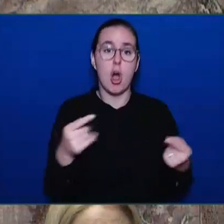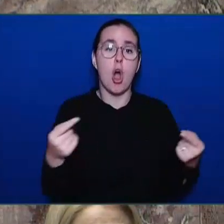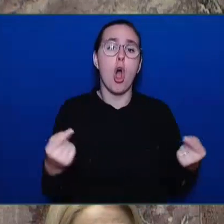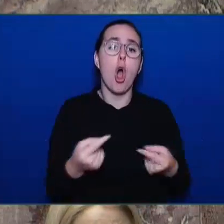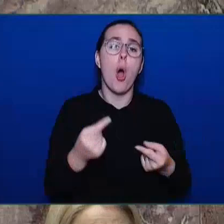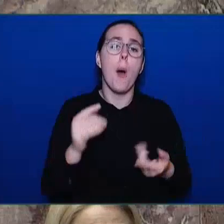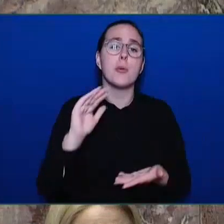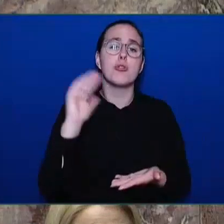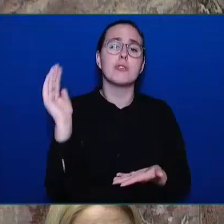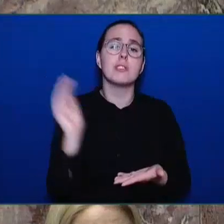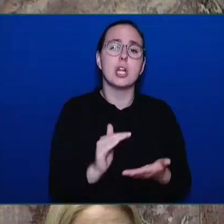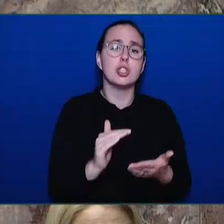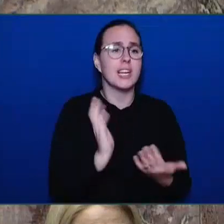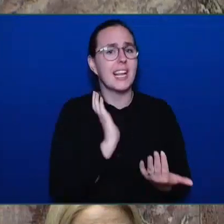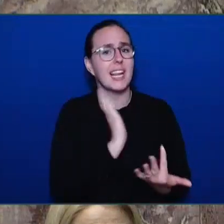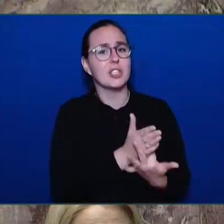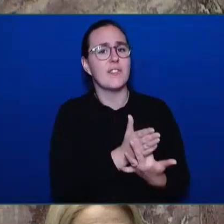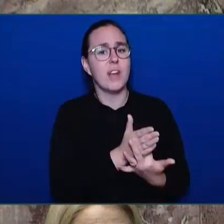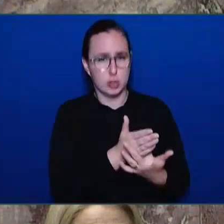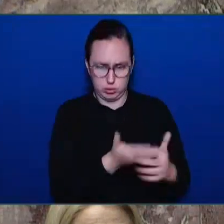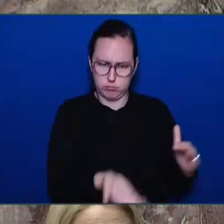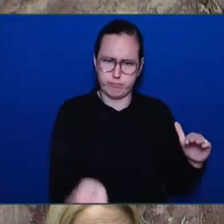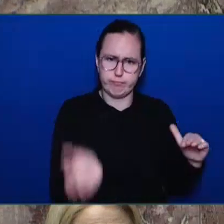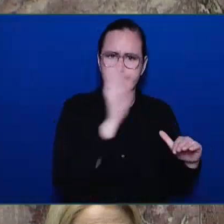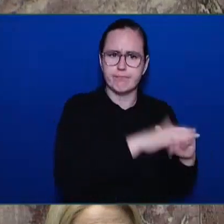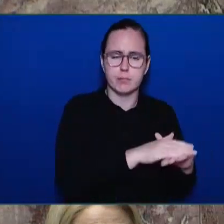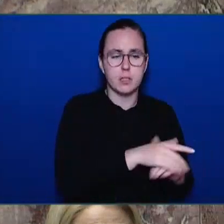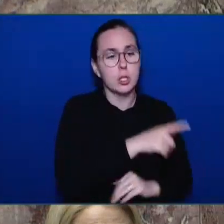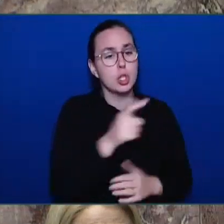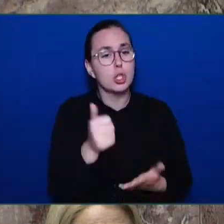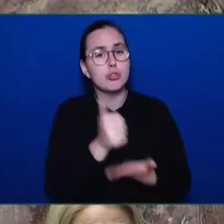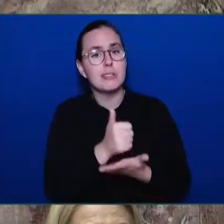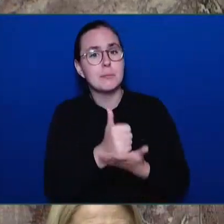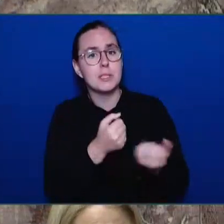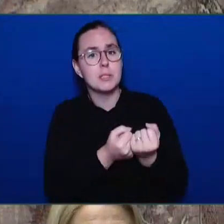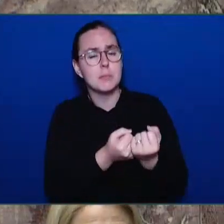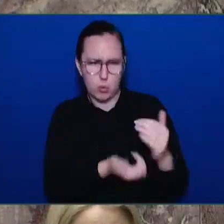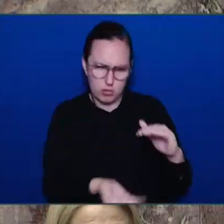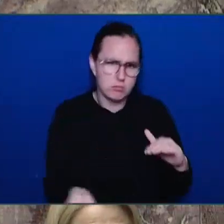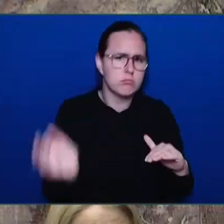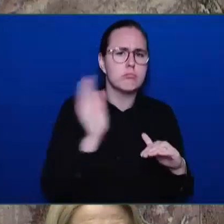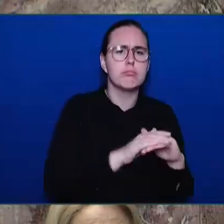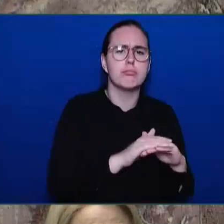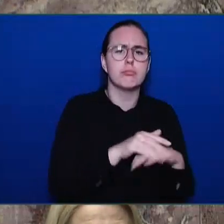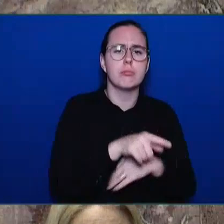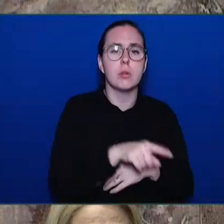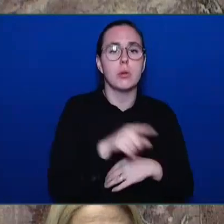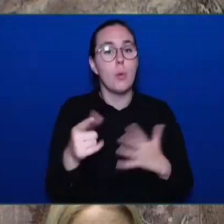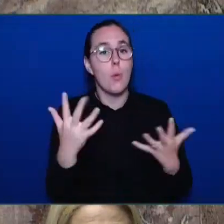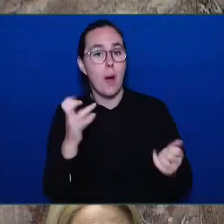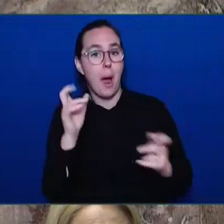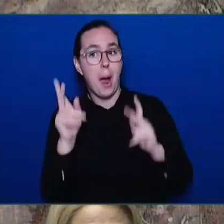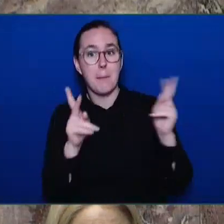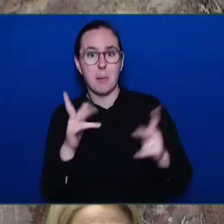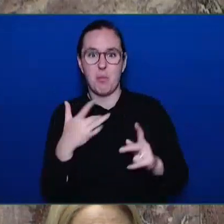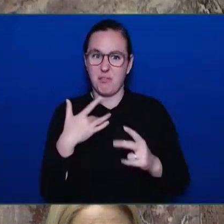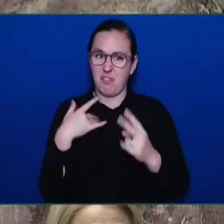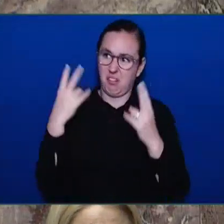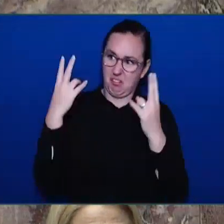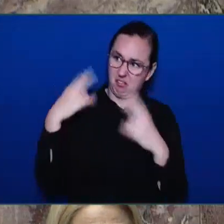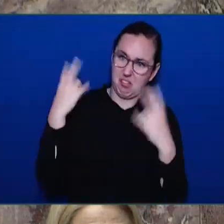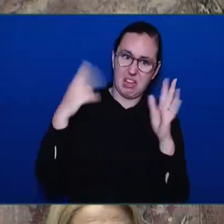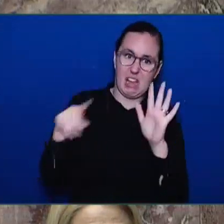ramping up an anti-stigma and anti campaign that all contributed to dramatically reduce the mortality rate. Dramatically. In